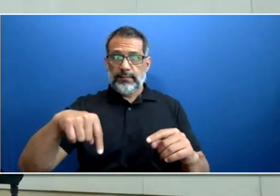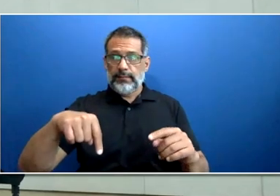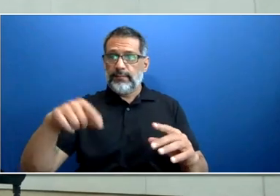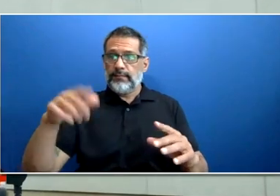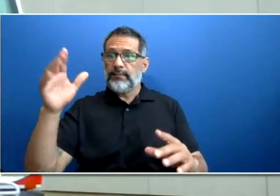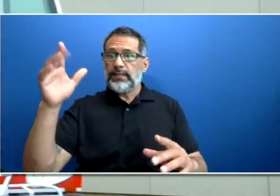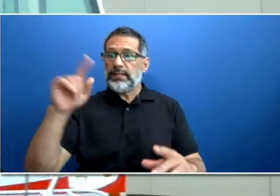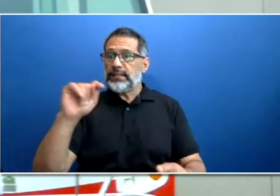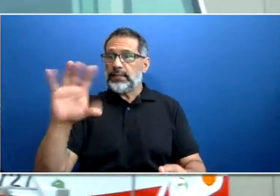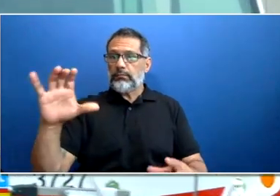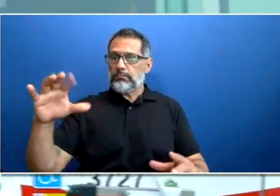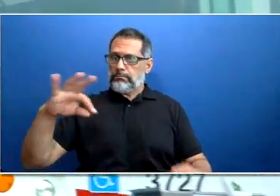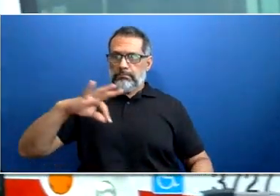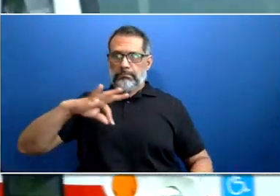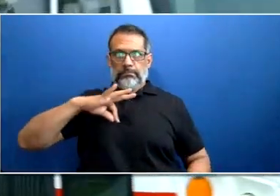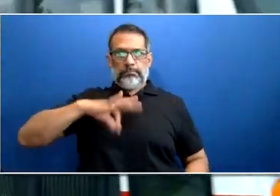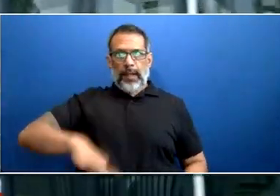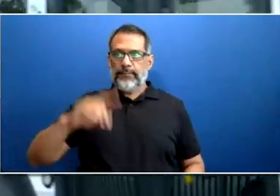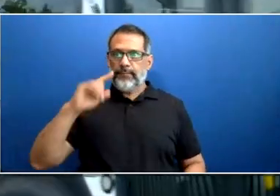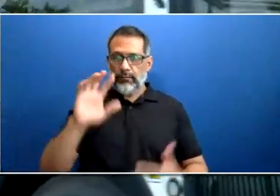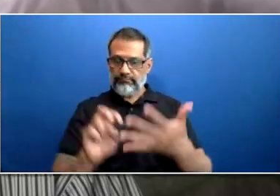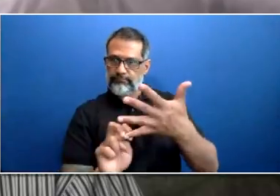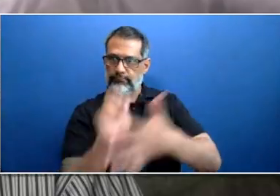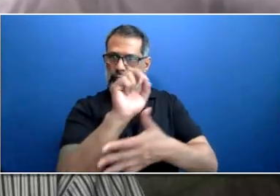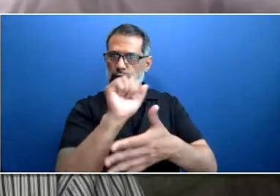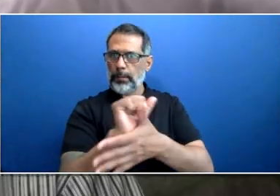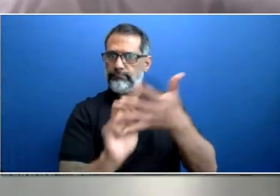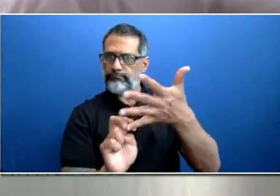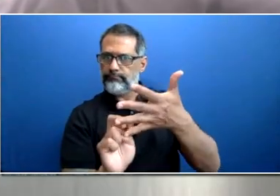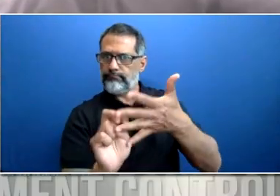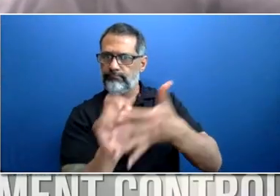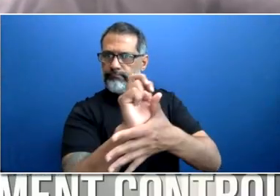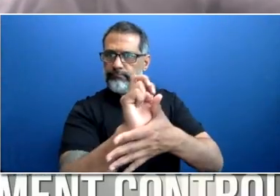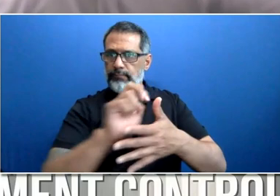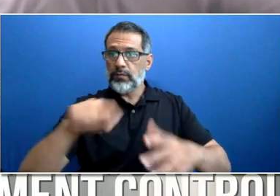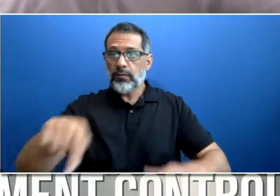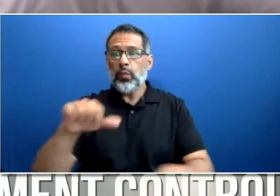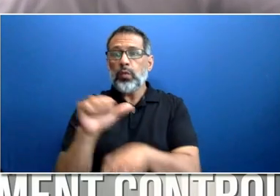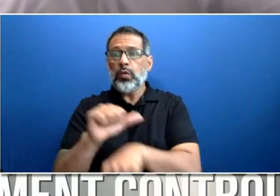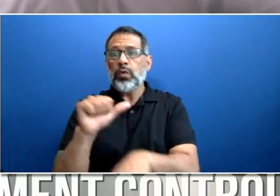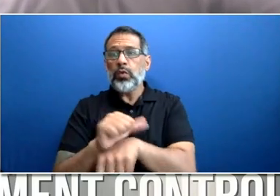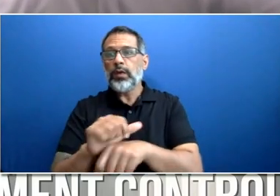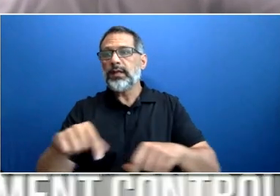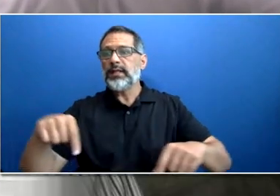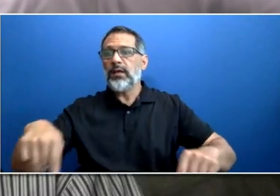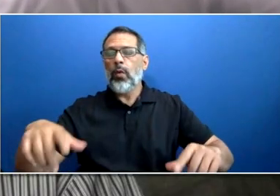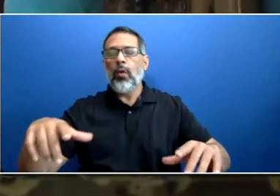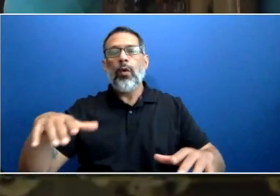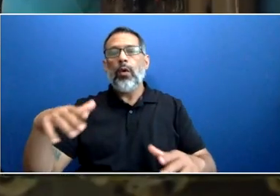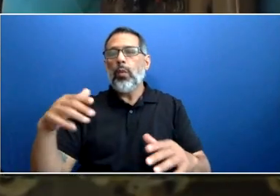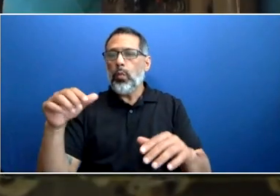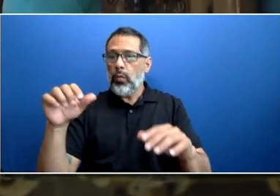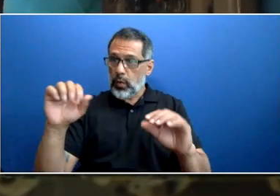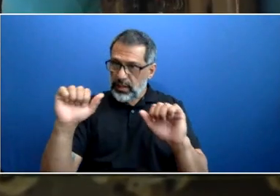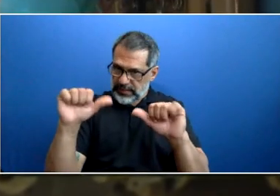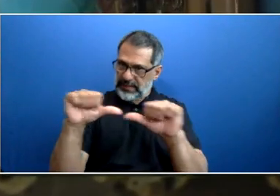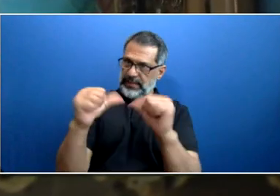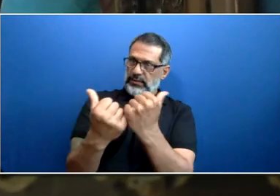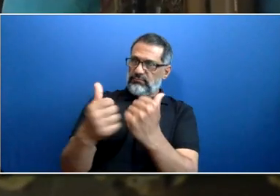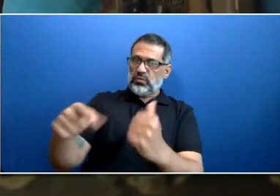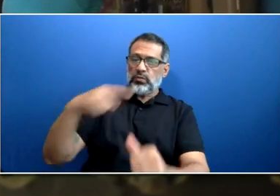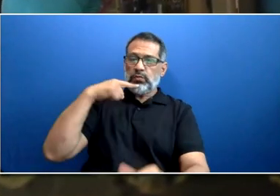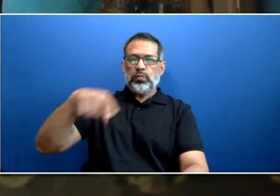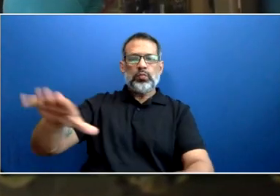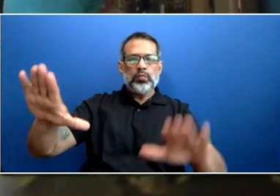experience you get working with an agency like this. Any avenue that you could possibly think of to go that you could find it here at